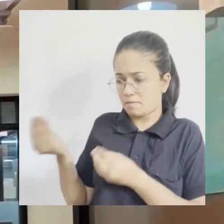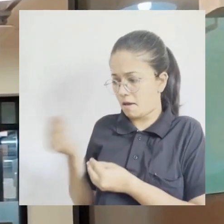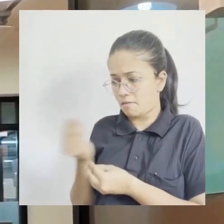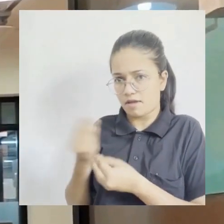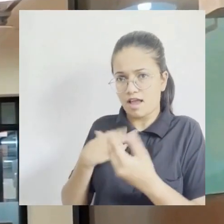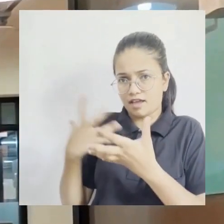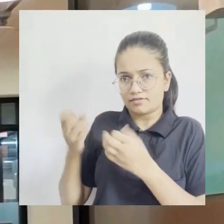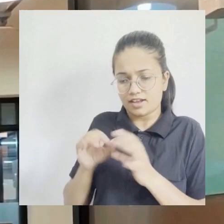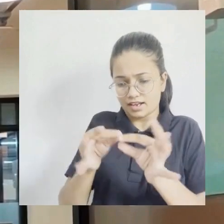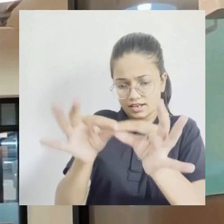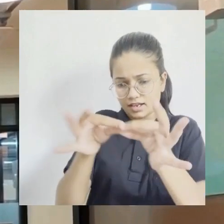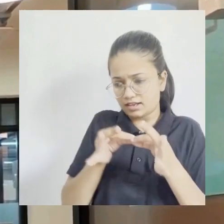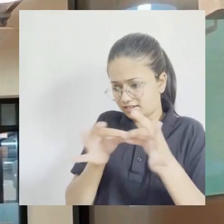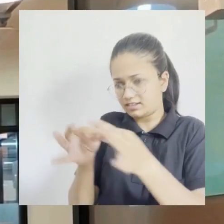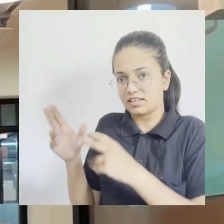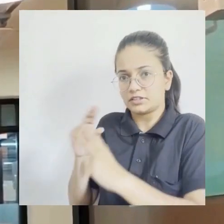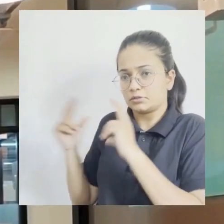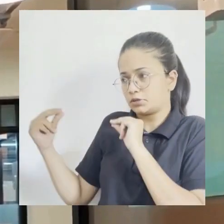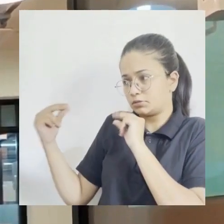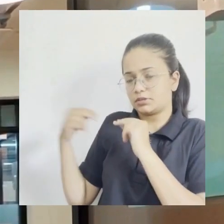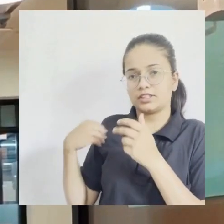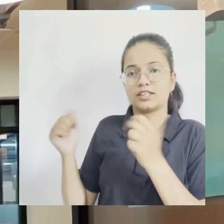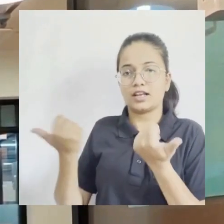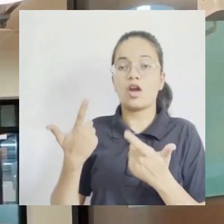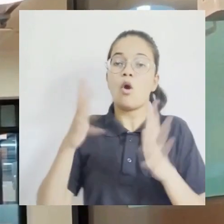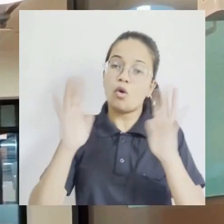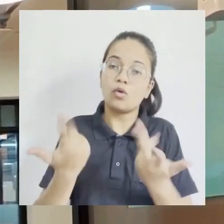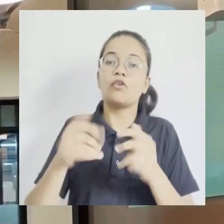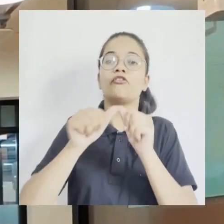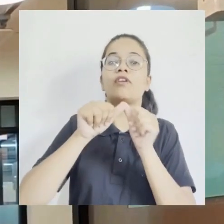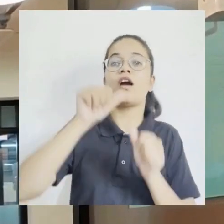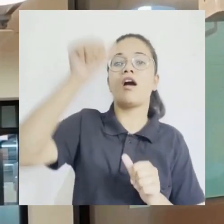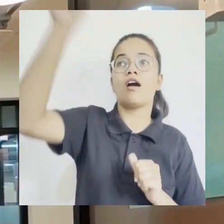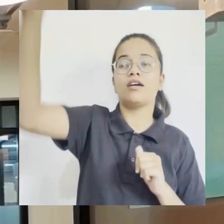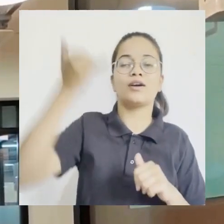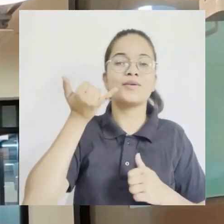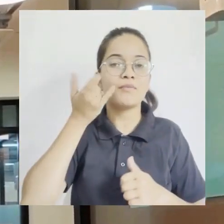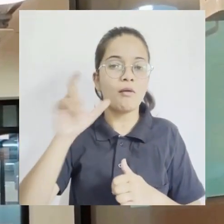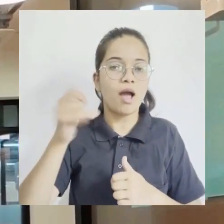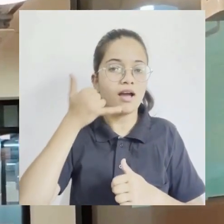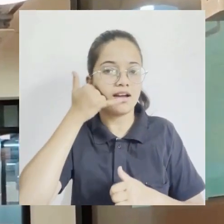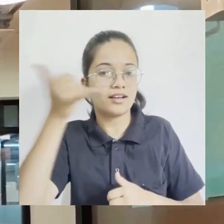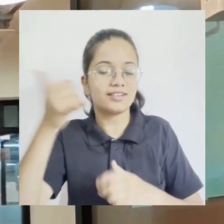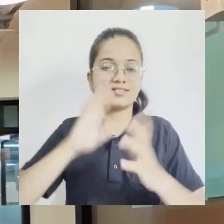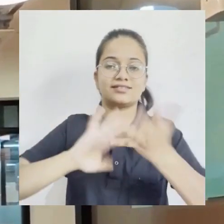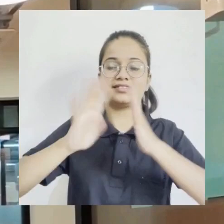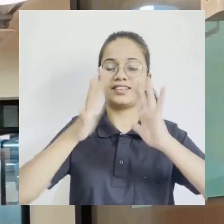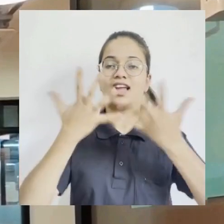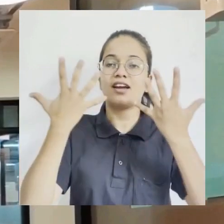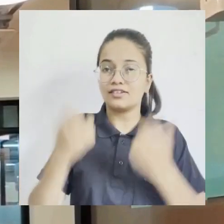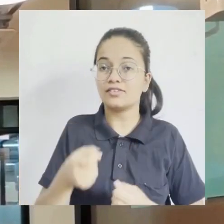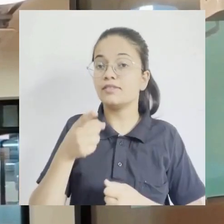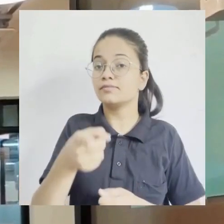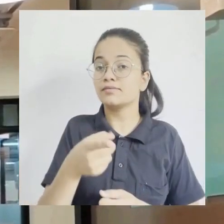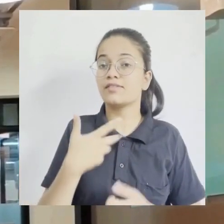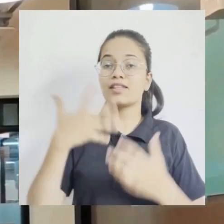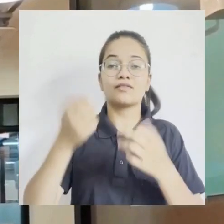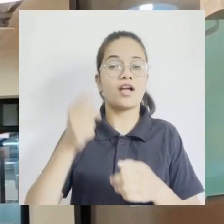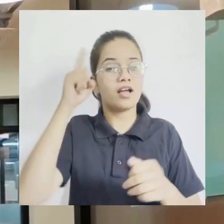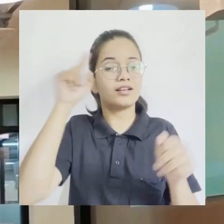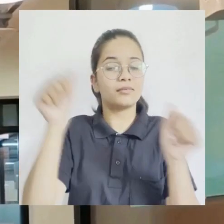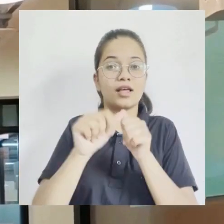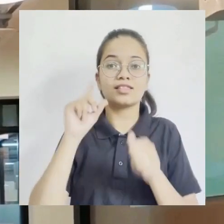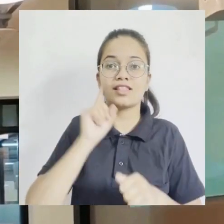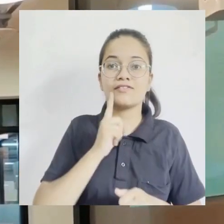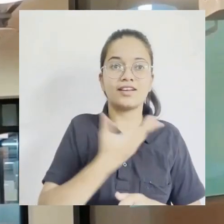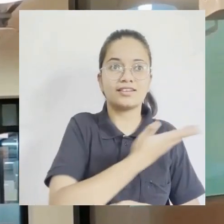deaf or hearing person and also long distance over a mobile phone. It truly is remarkable and I hope